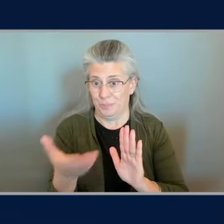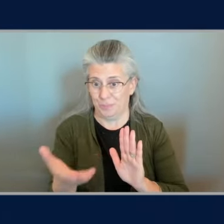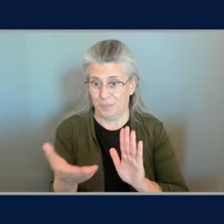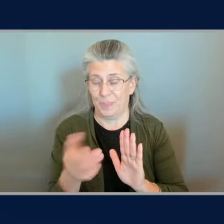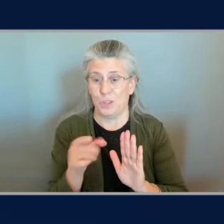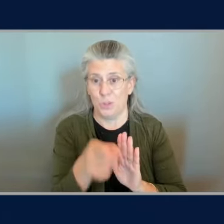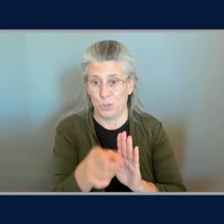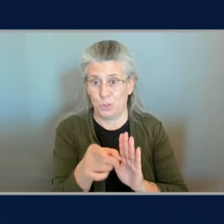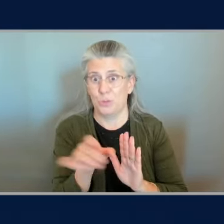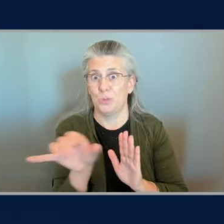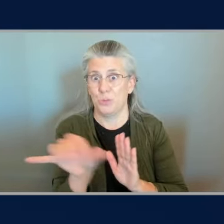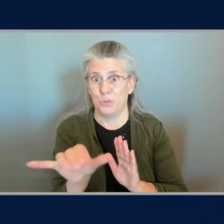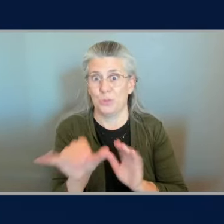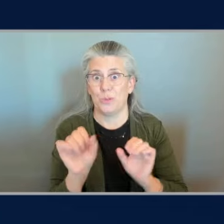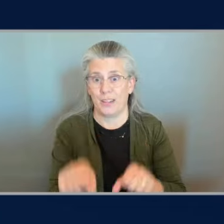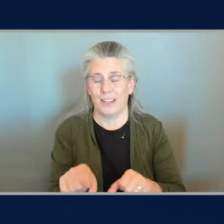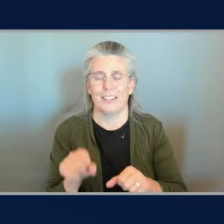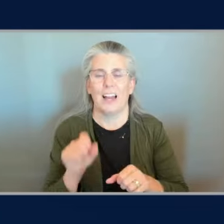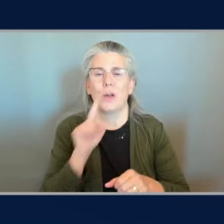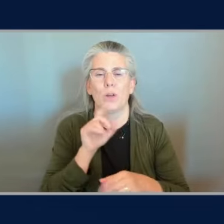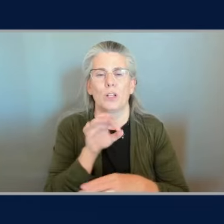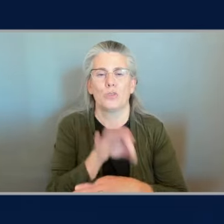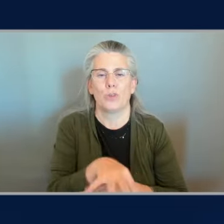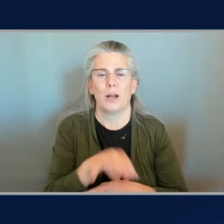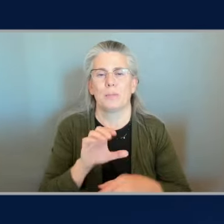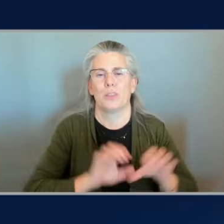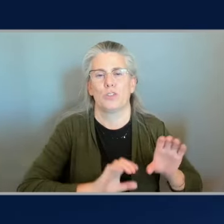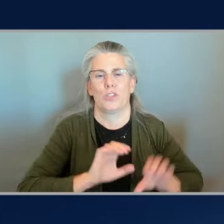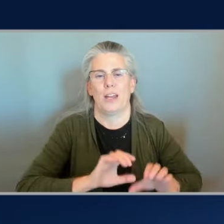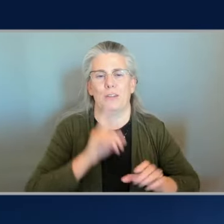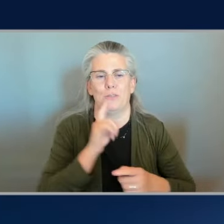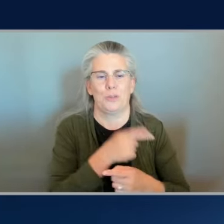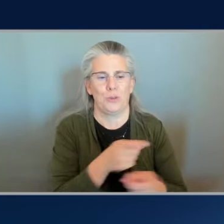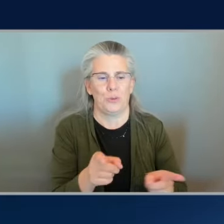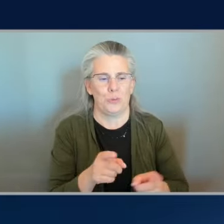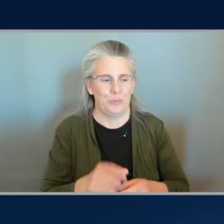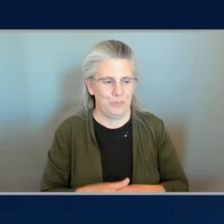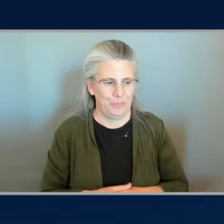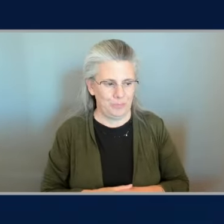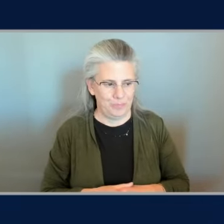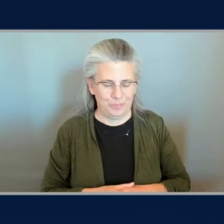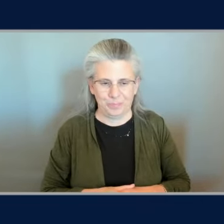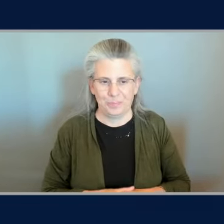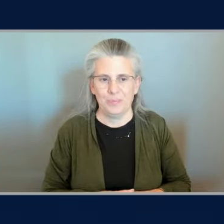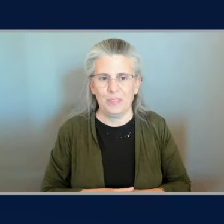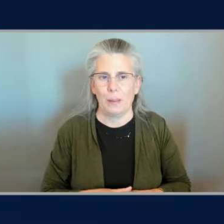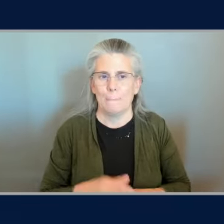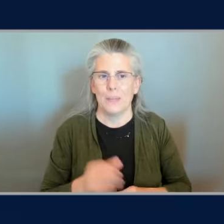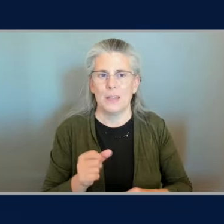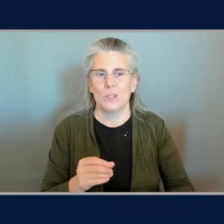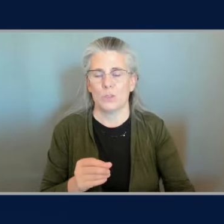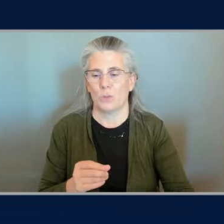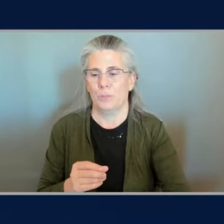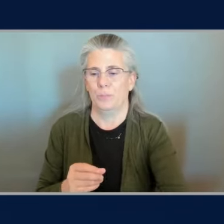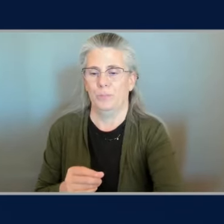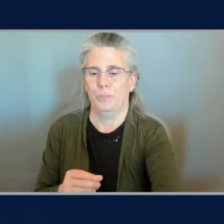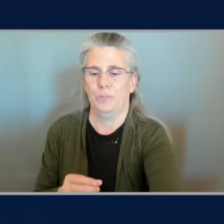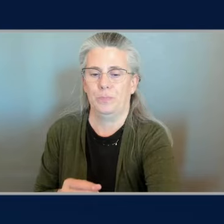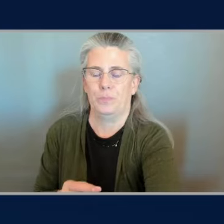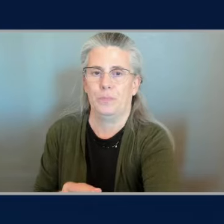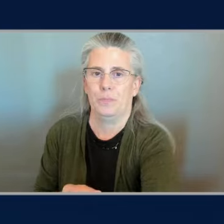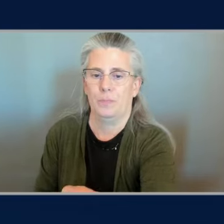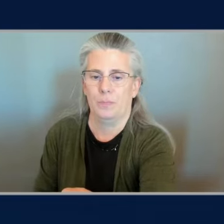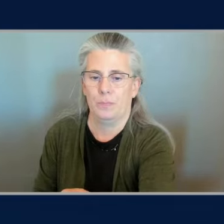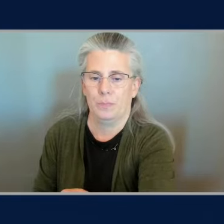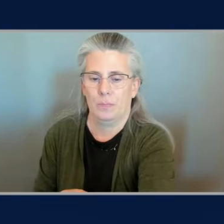that link in the chat for everyone yeah and you know we try to give a little bit of you know shopping and and different types of experiences mixed throughout we don't want to send people to